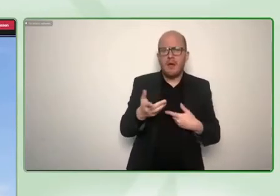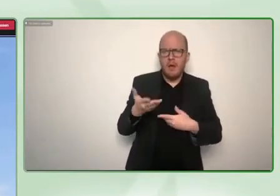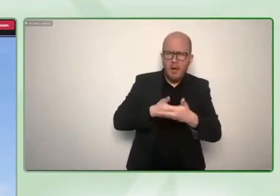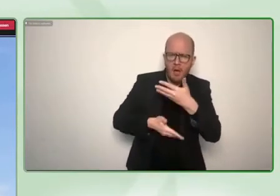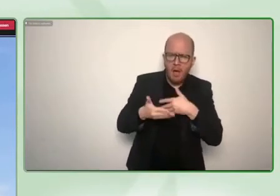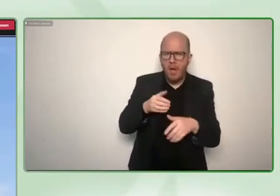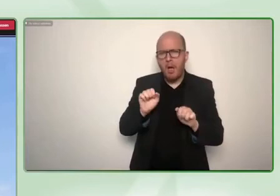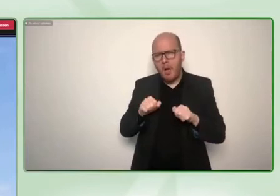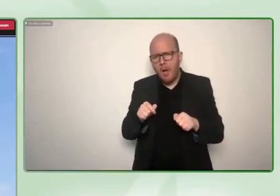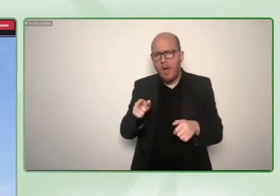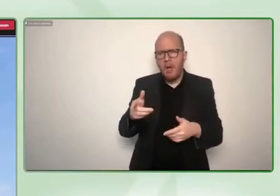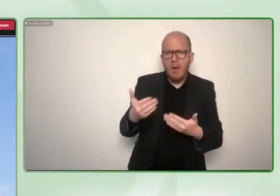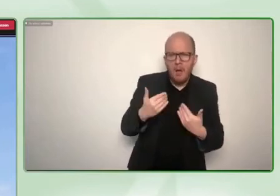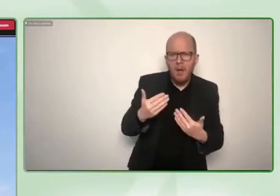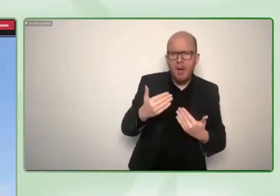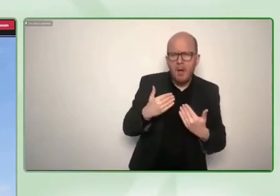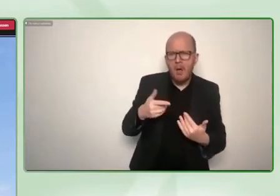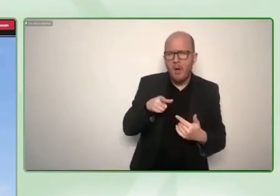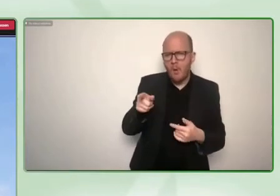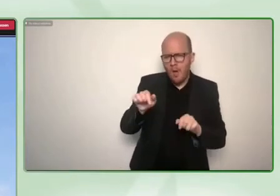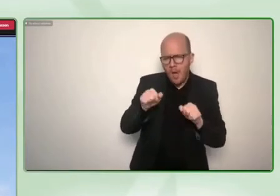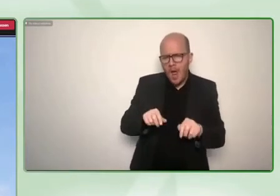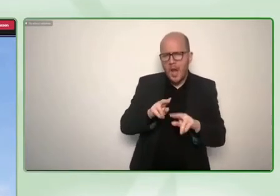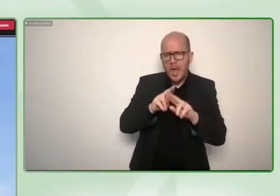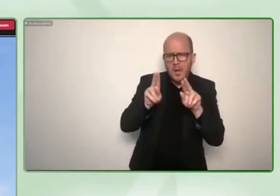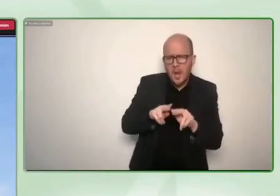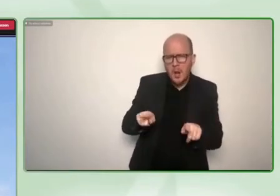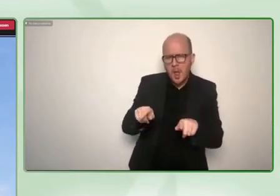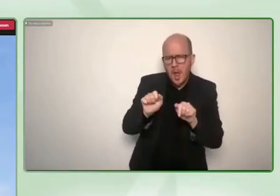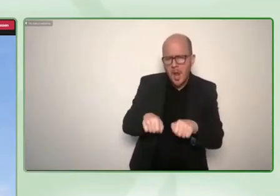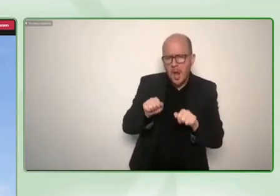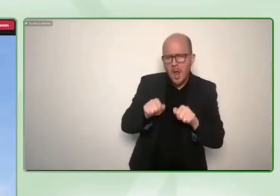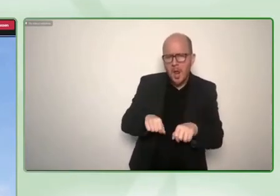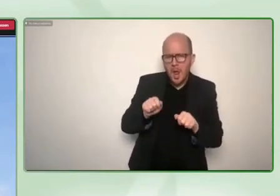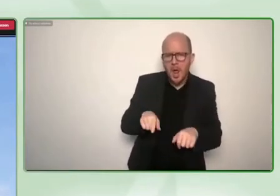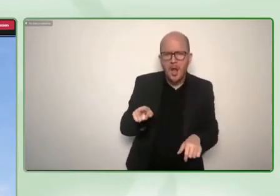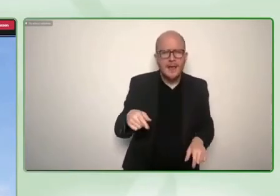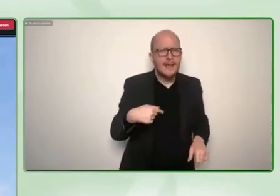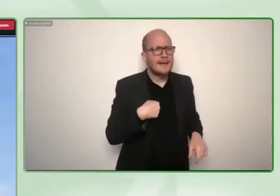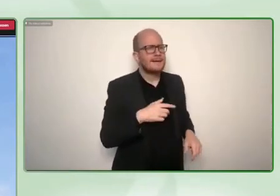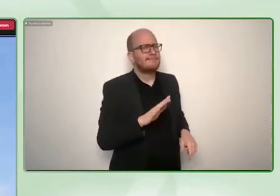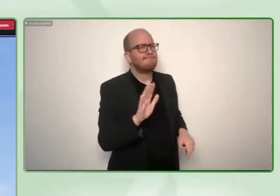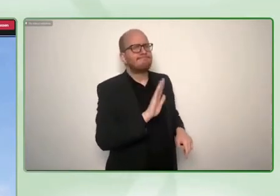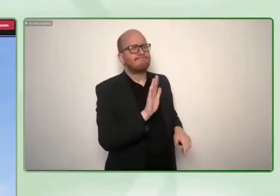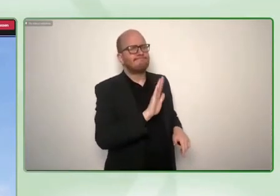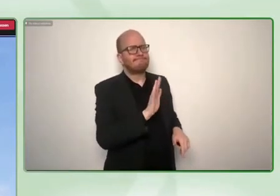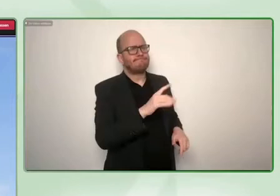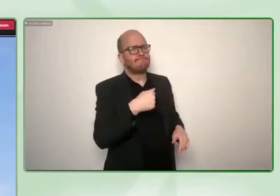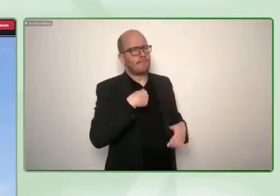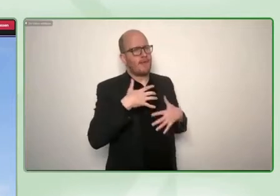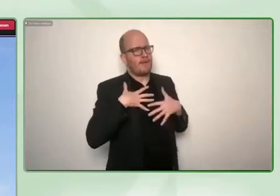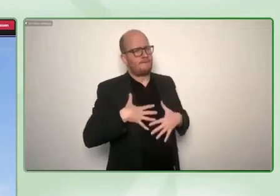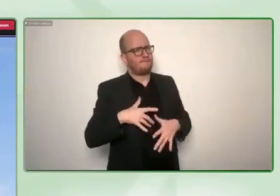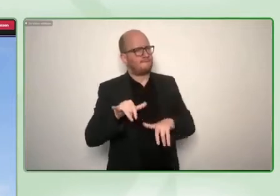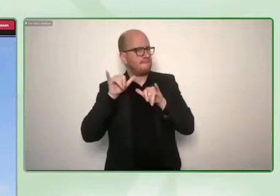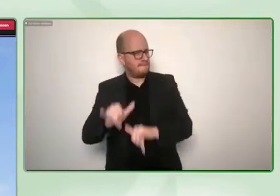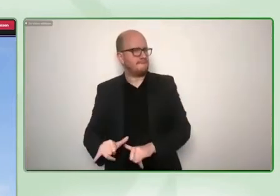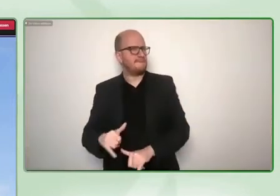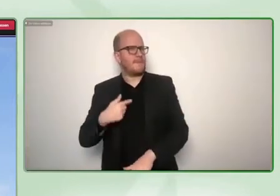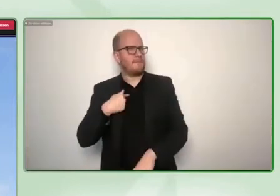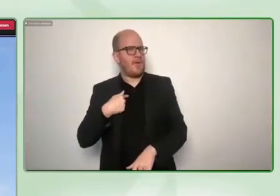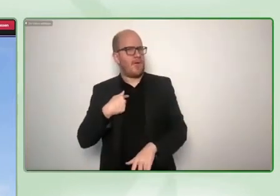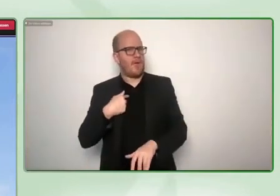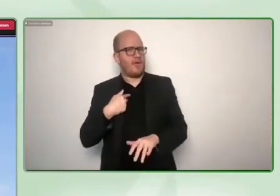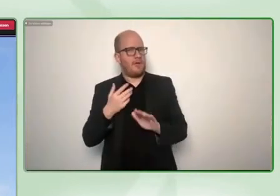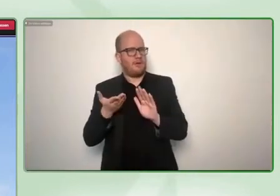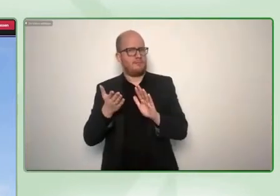don't really want to go abroad i don't want to really go elsewhere because this is what i care about and i think many social entrepreneurs do have some local